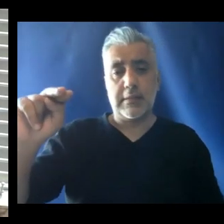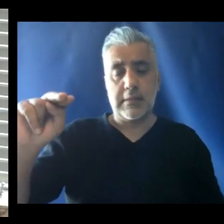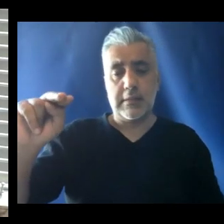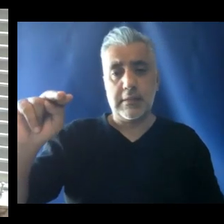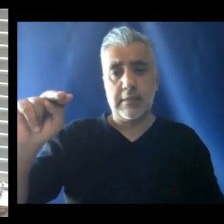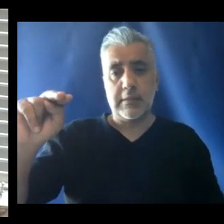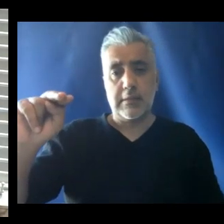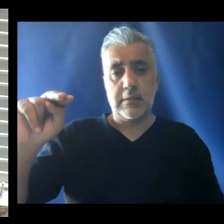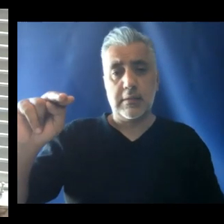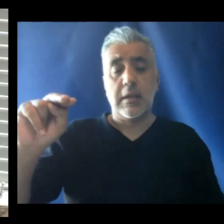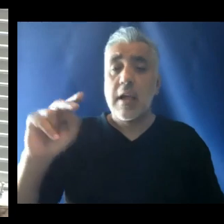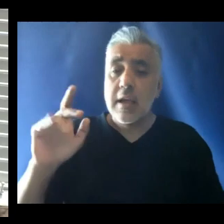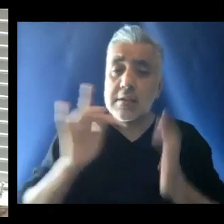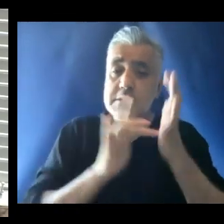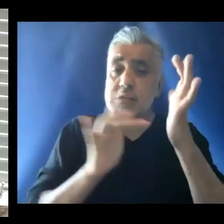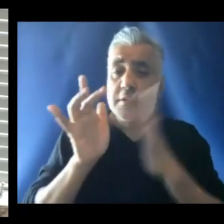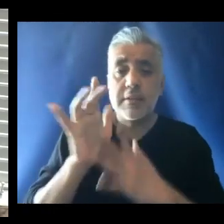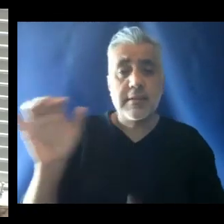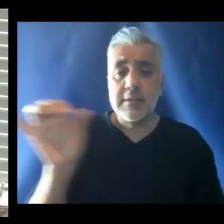And with Jesus it's the same.